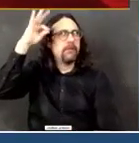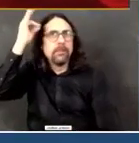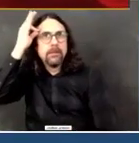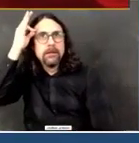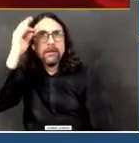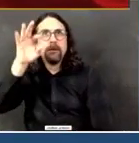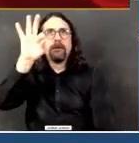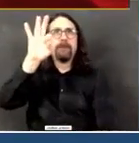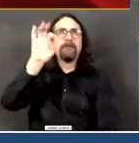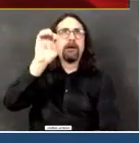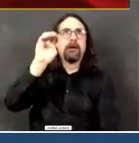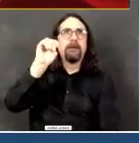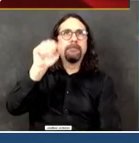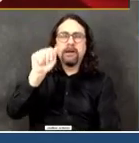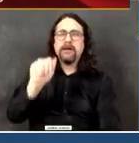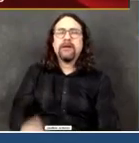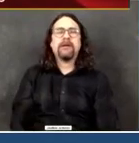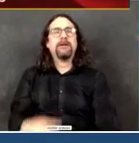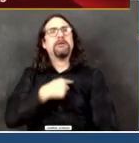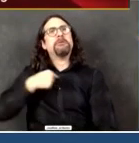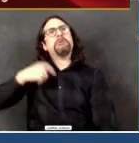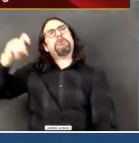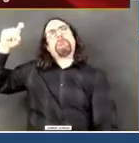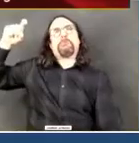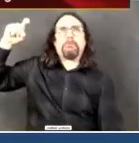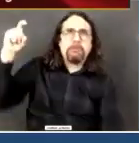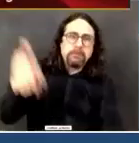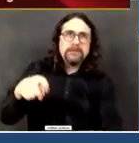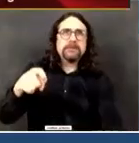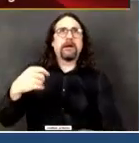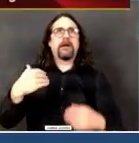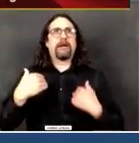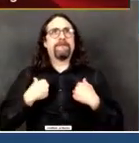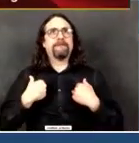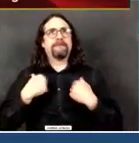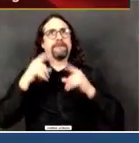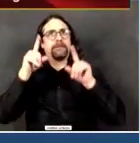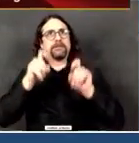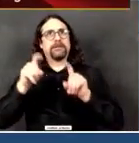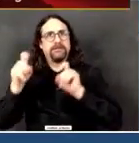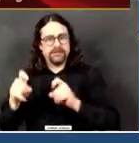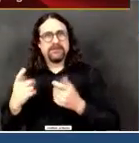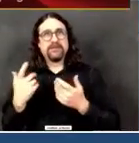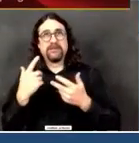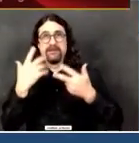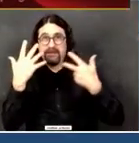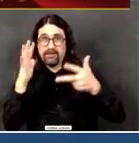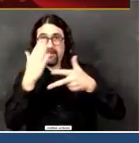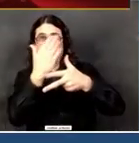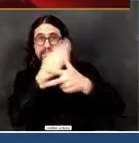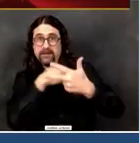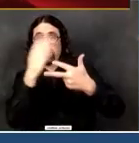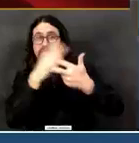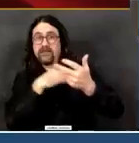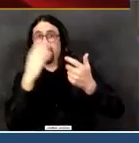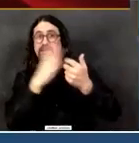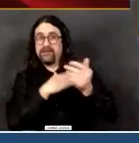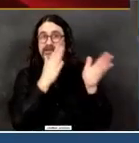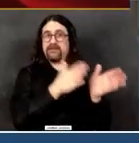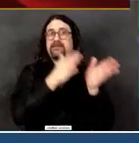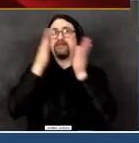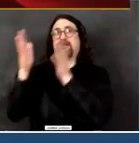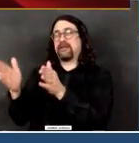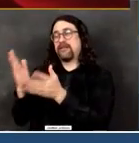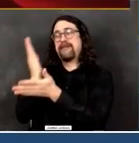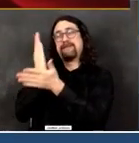widespread transmission of coronavirus and move to low-level transmission and on to something better. We also have to remember that